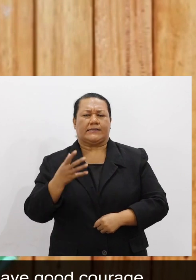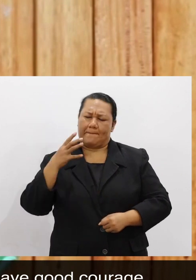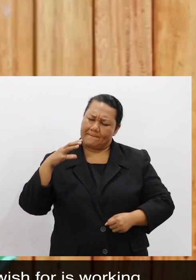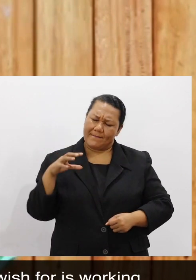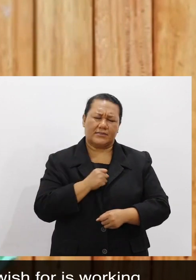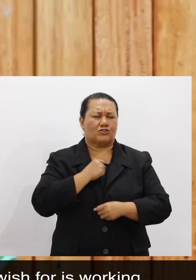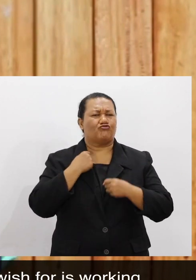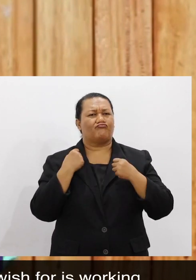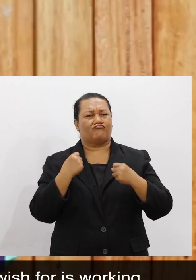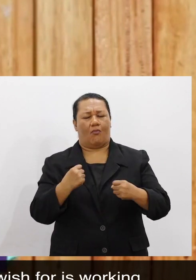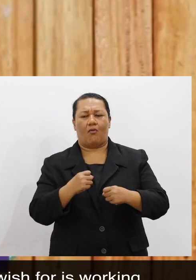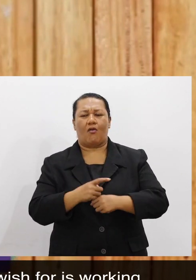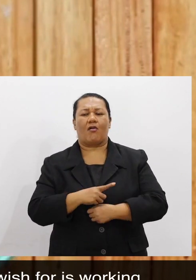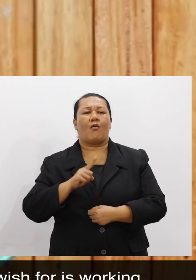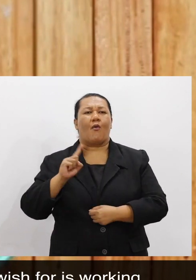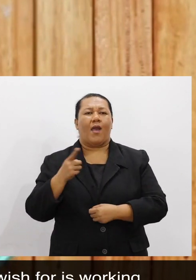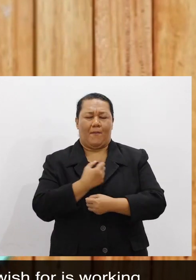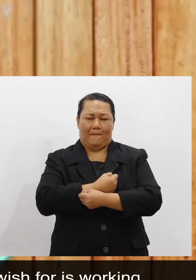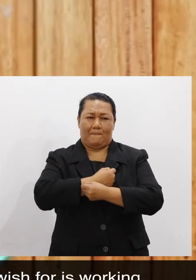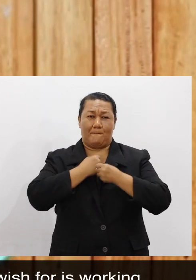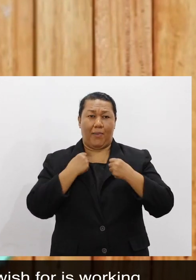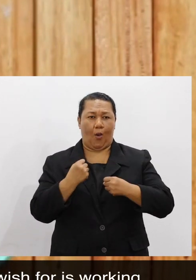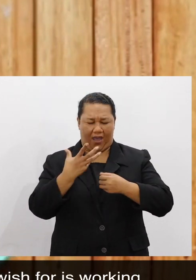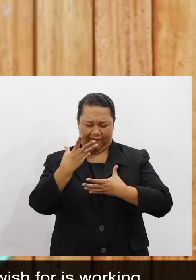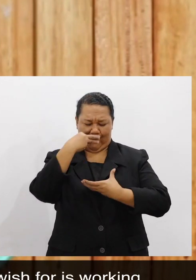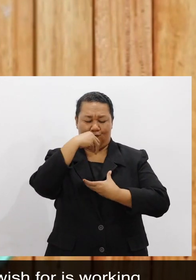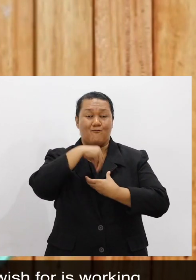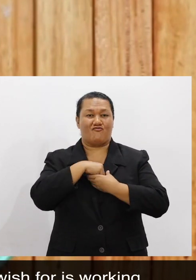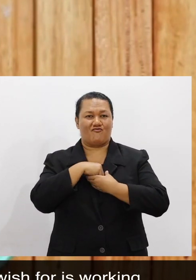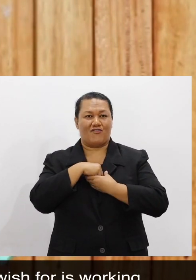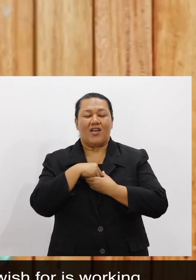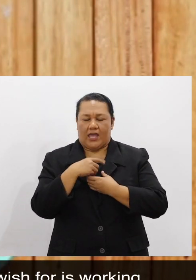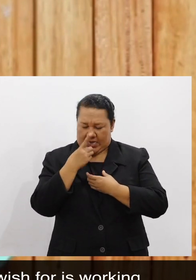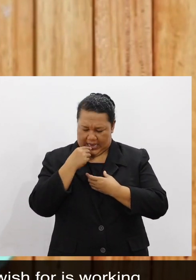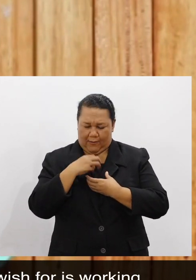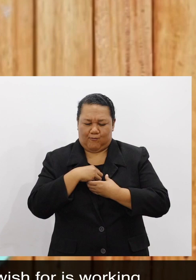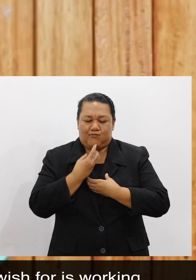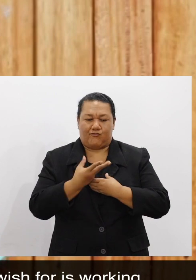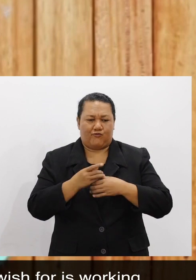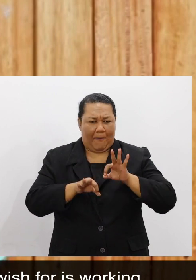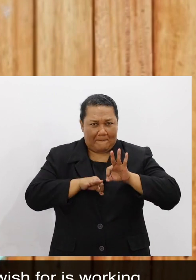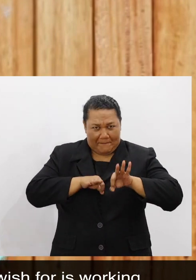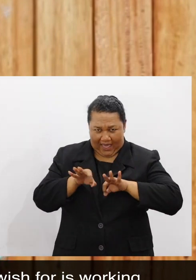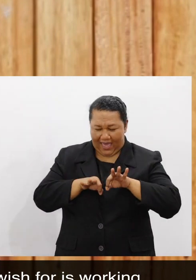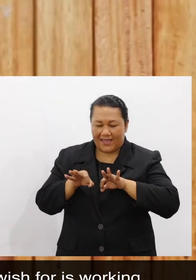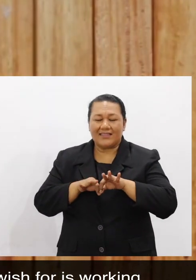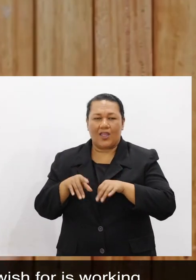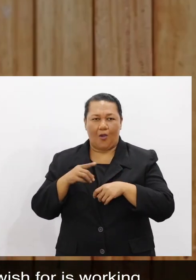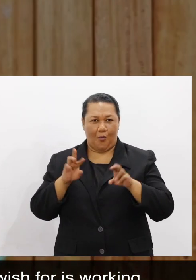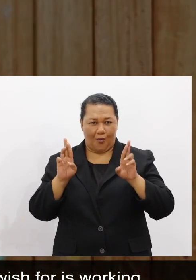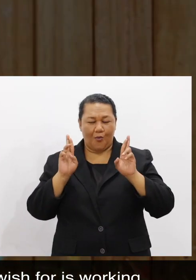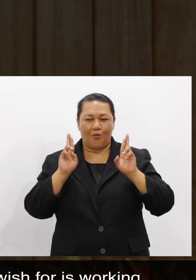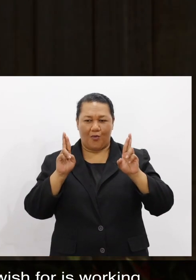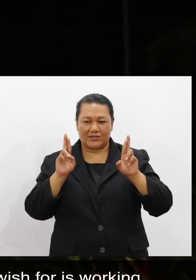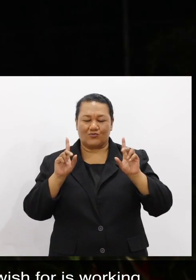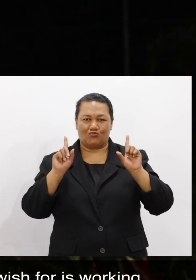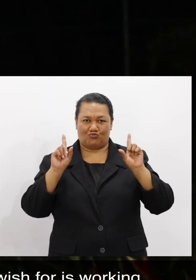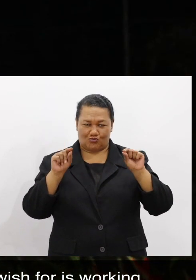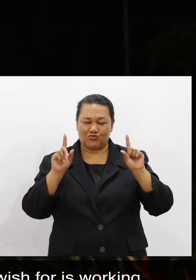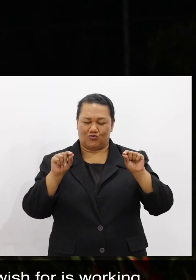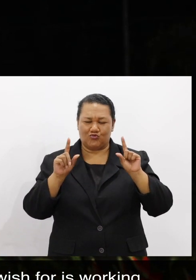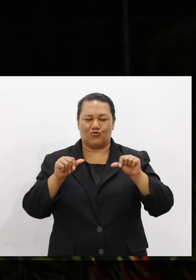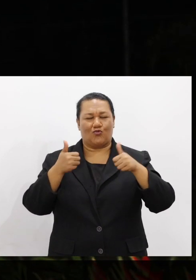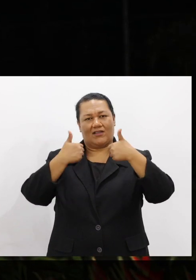courage because we have a big power in us that whatever we plan and we wish for is